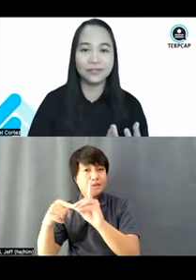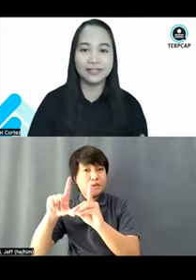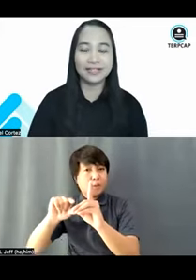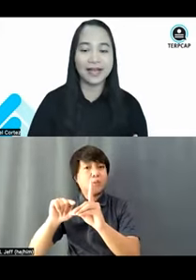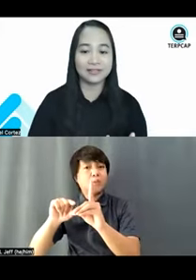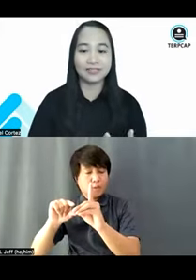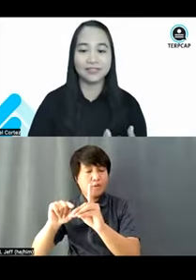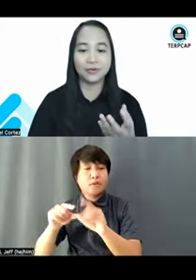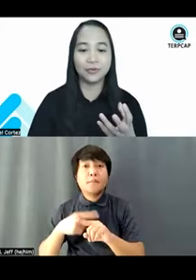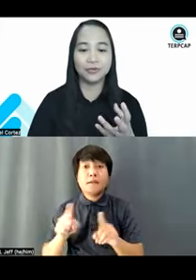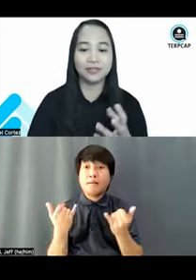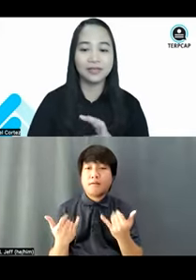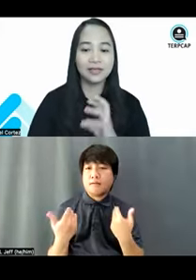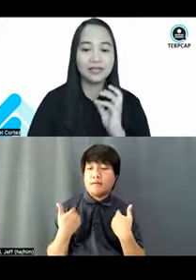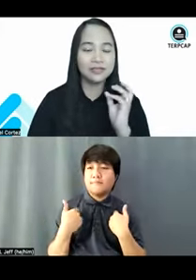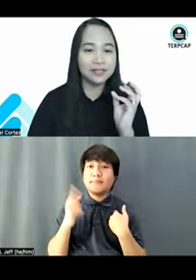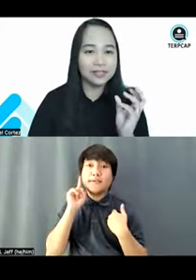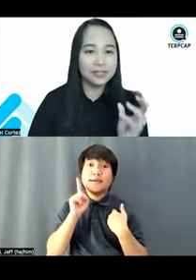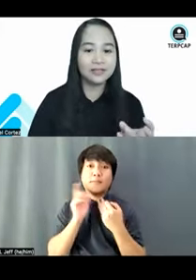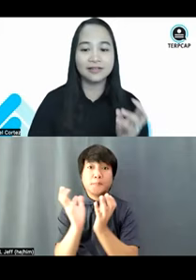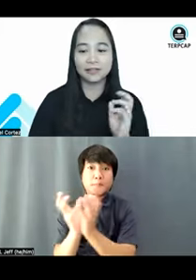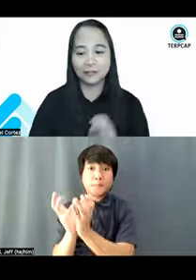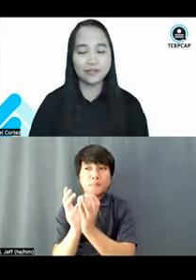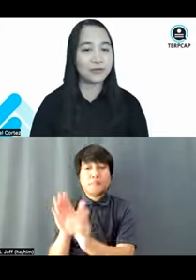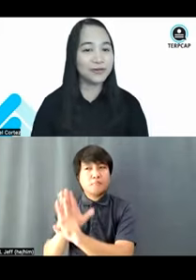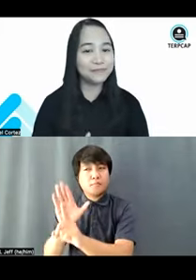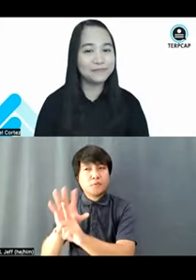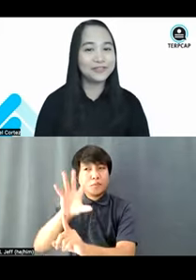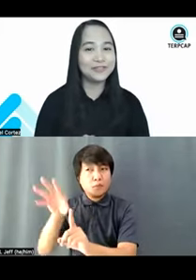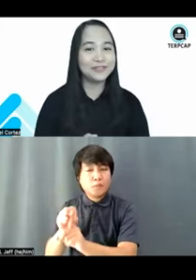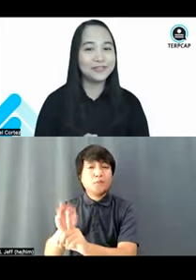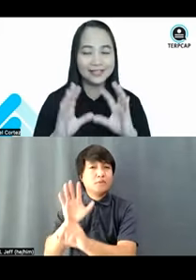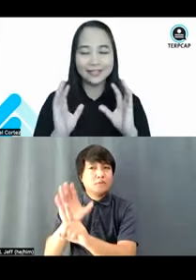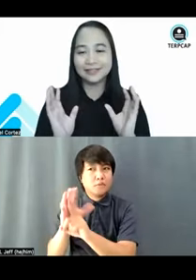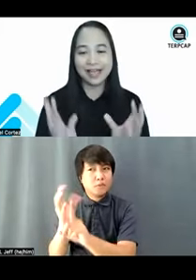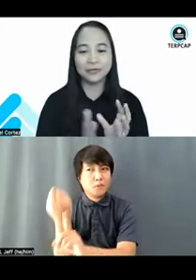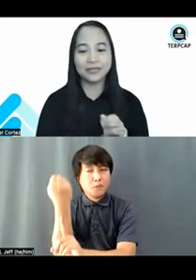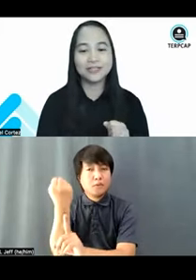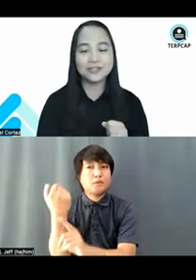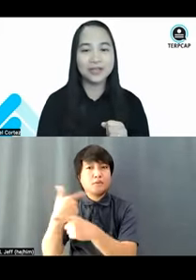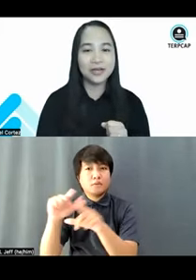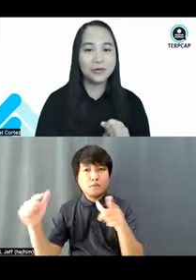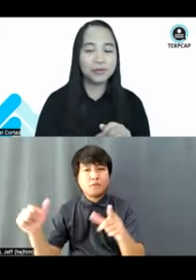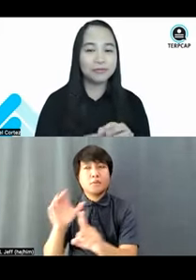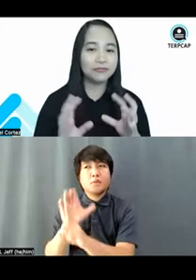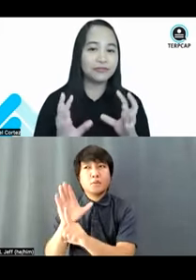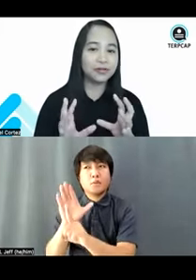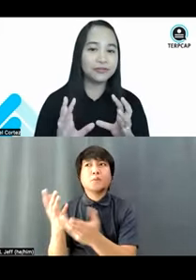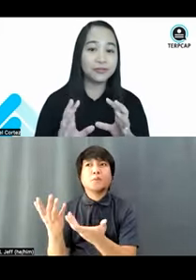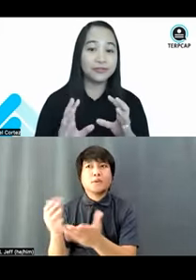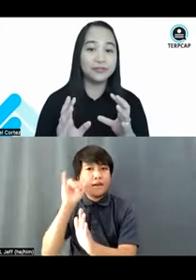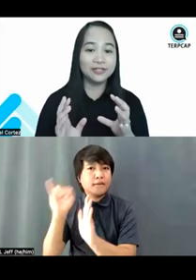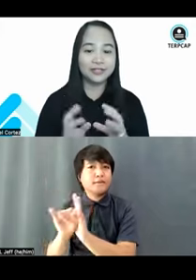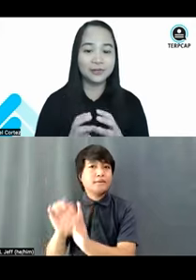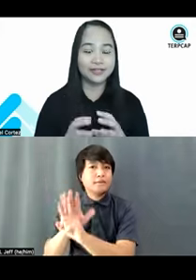community has their own unique culture, unique language, we refer